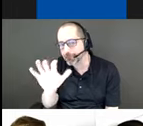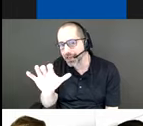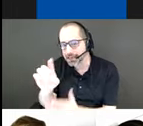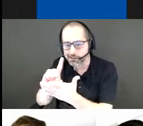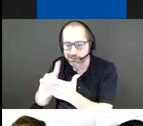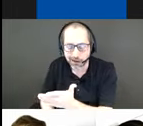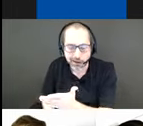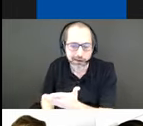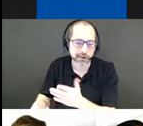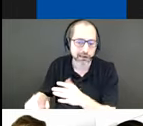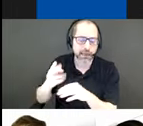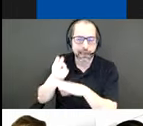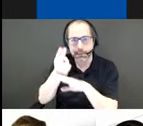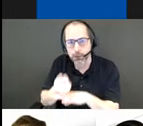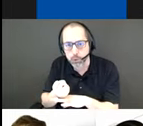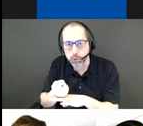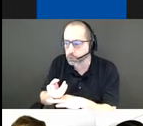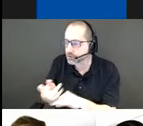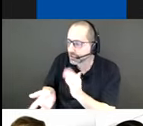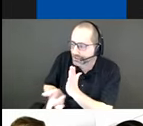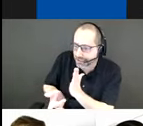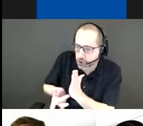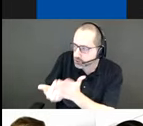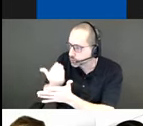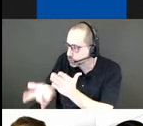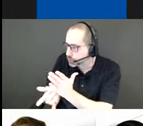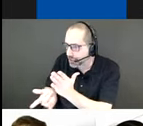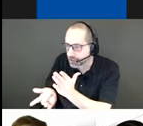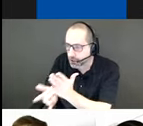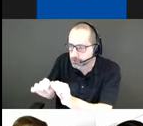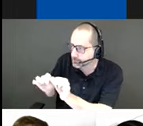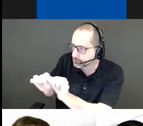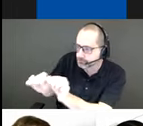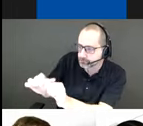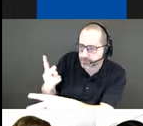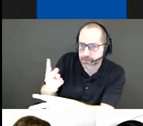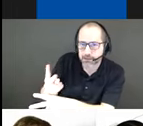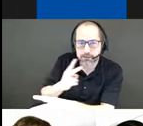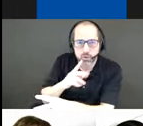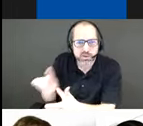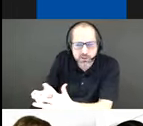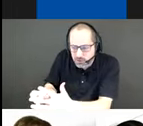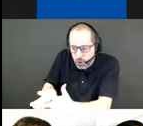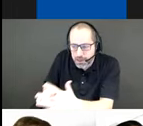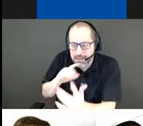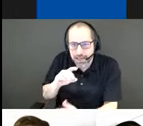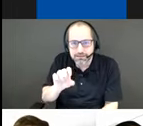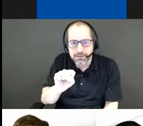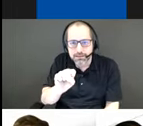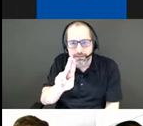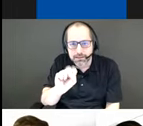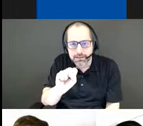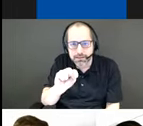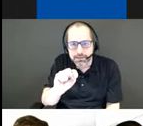technologies and engaging communities, we're activating the much-needed sustainability conversation. In